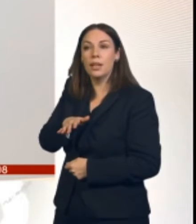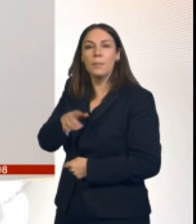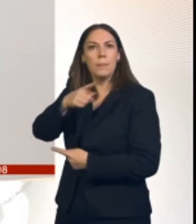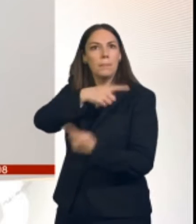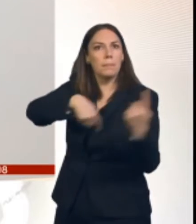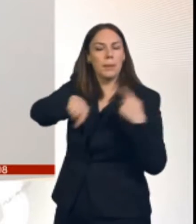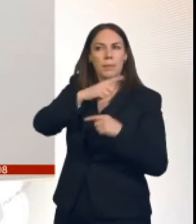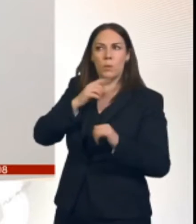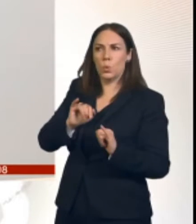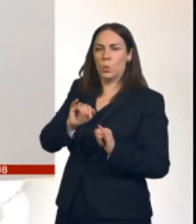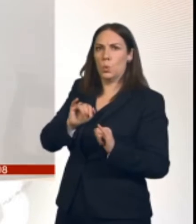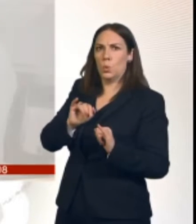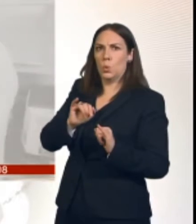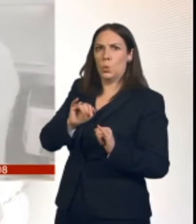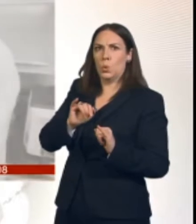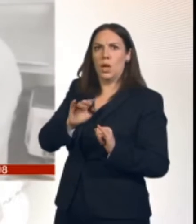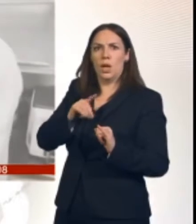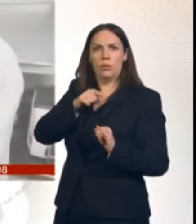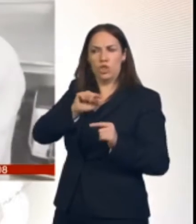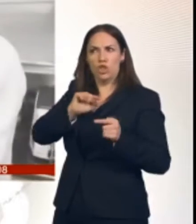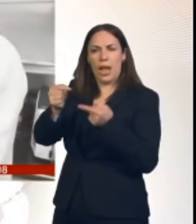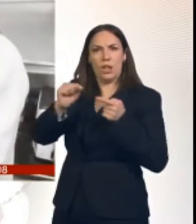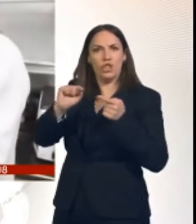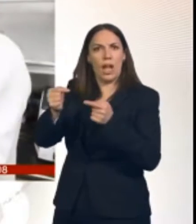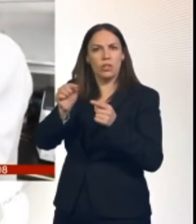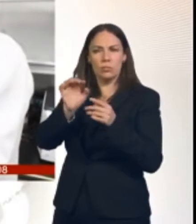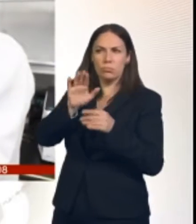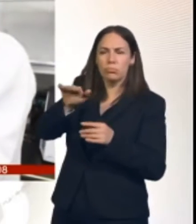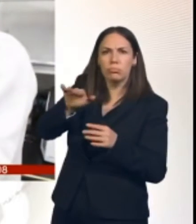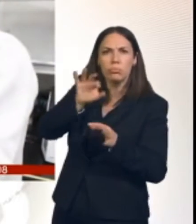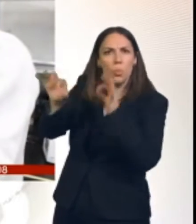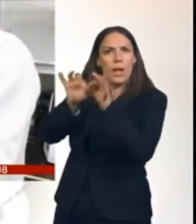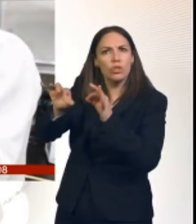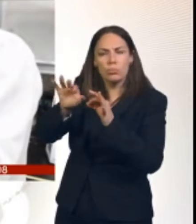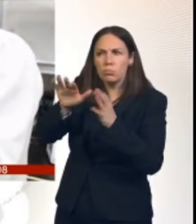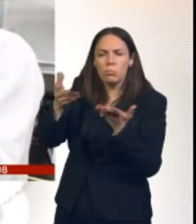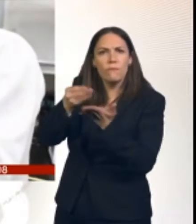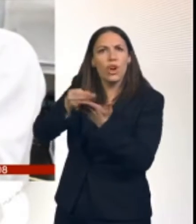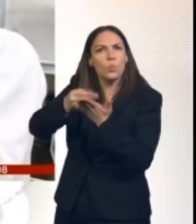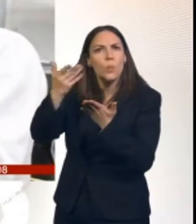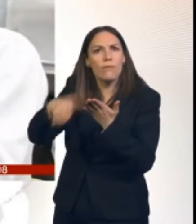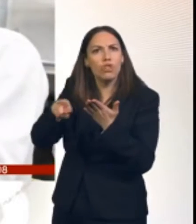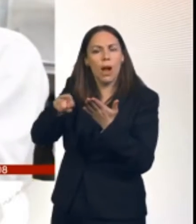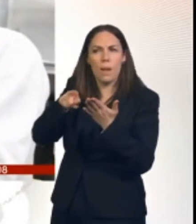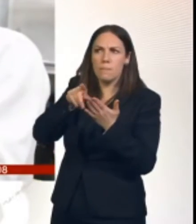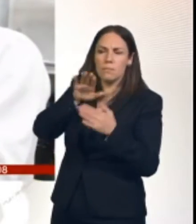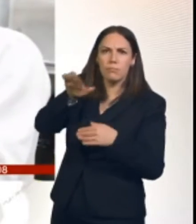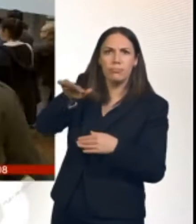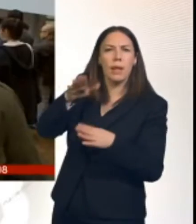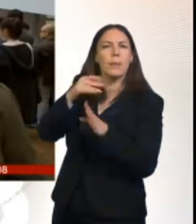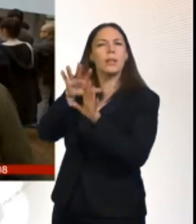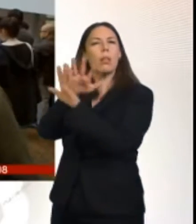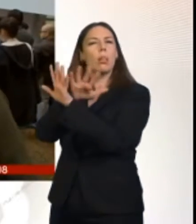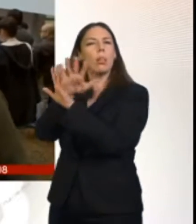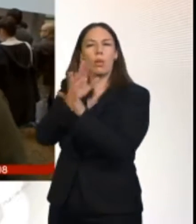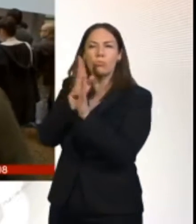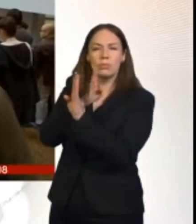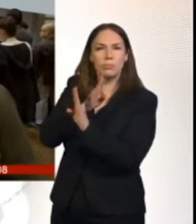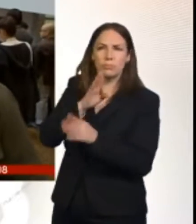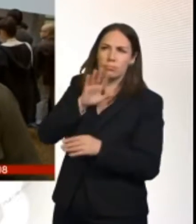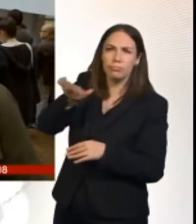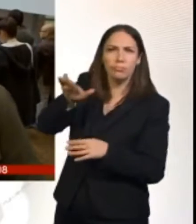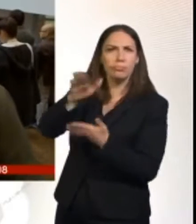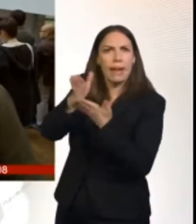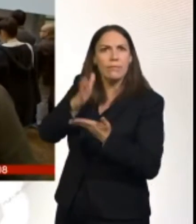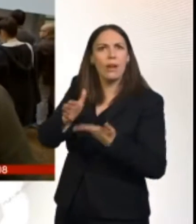of quietly hostile, questions about funding, questions about his secrecy. He said his manuscript detailing